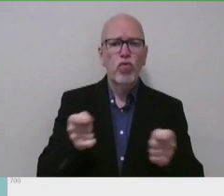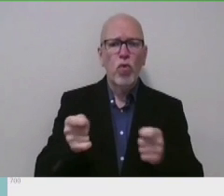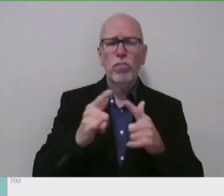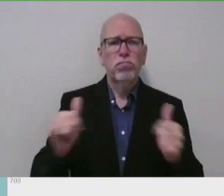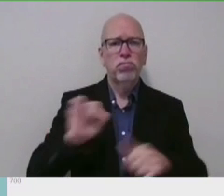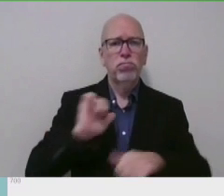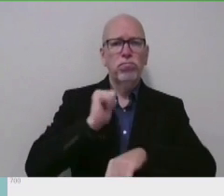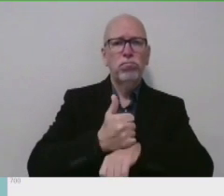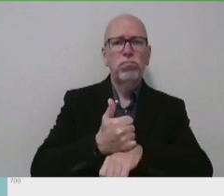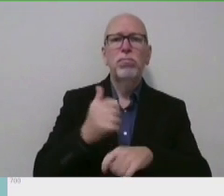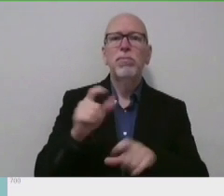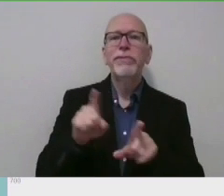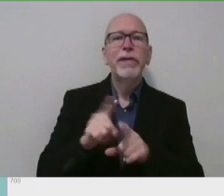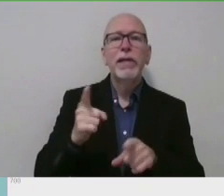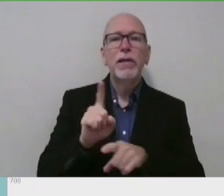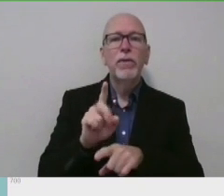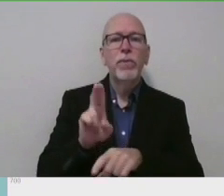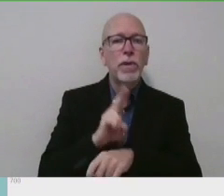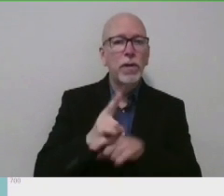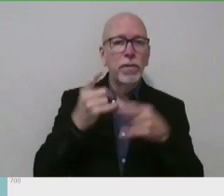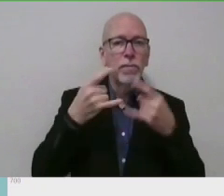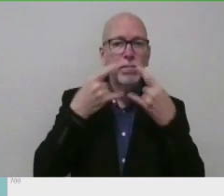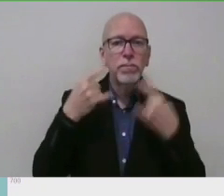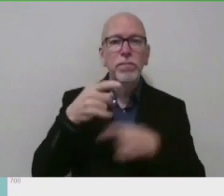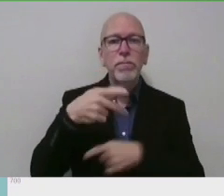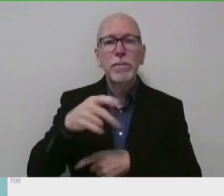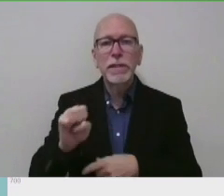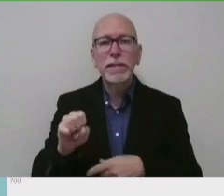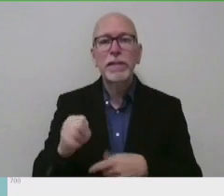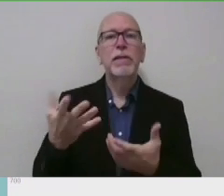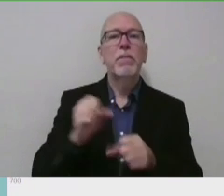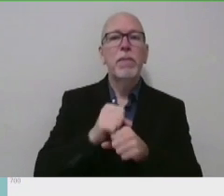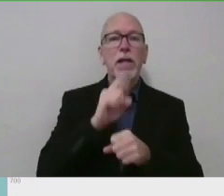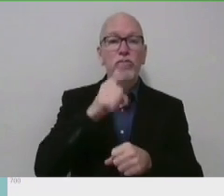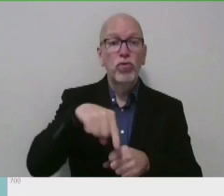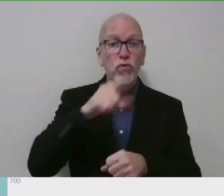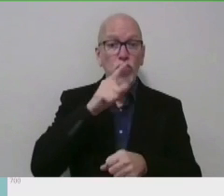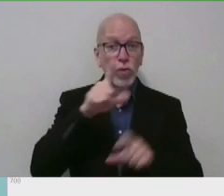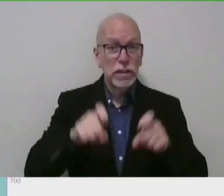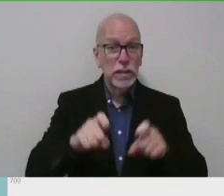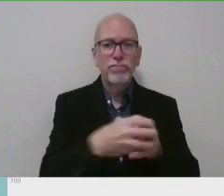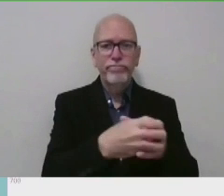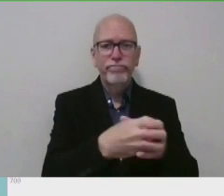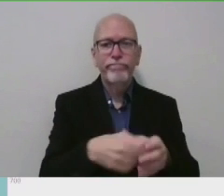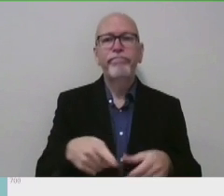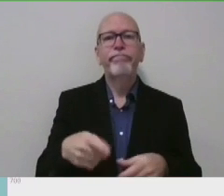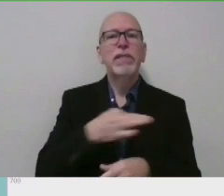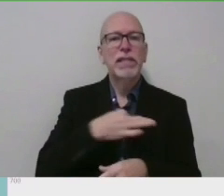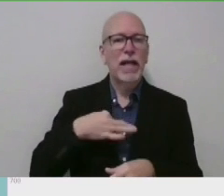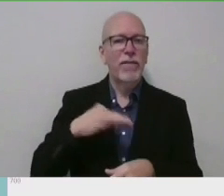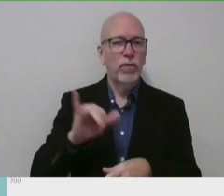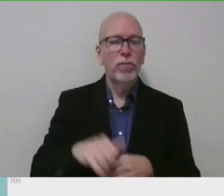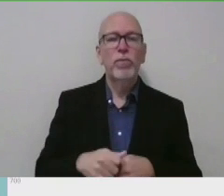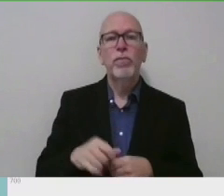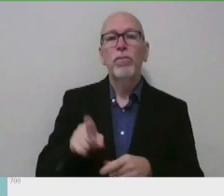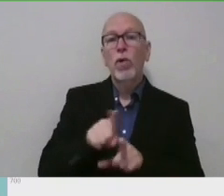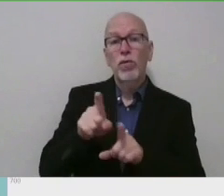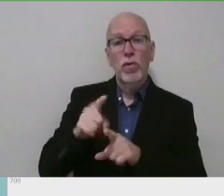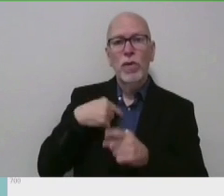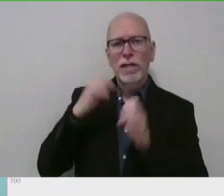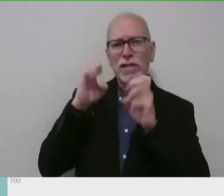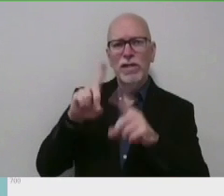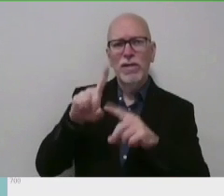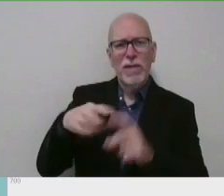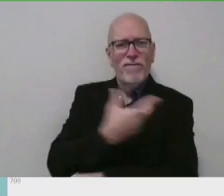such as properly wearing PPE, cohorting residents and staff. We're also providing education about vaccine to encourage residents